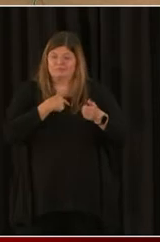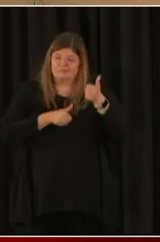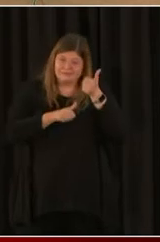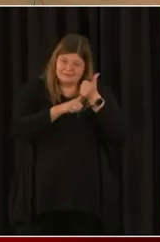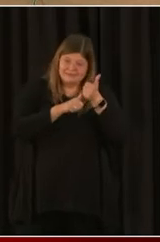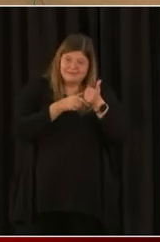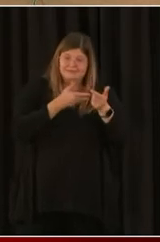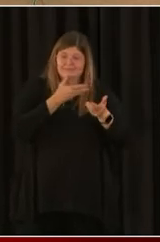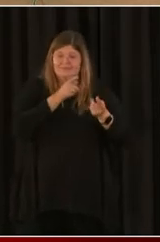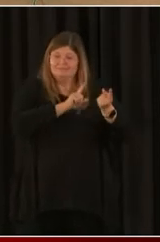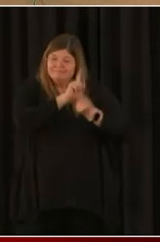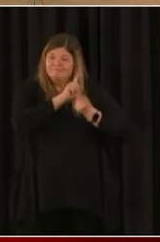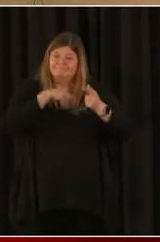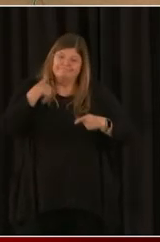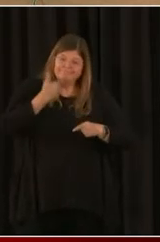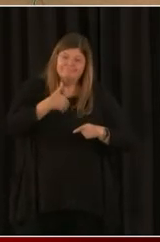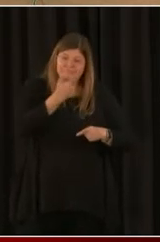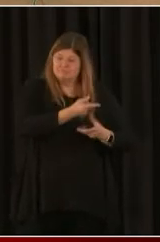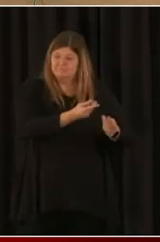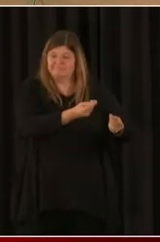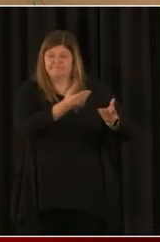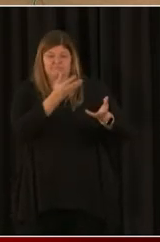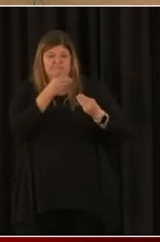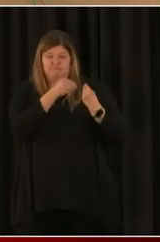that was required.